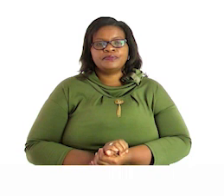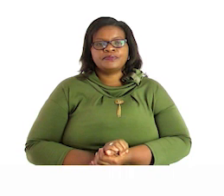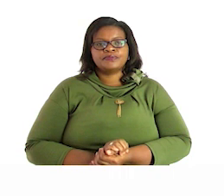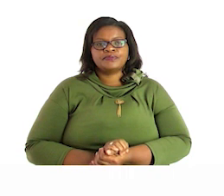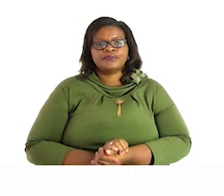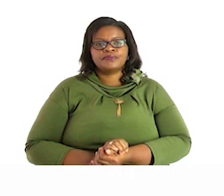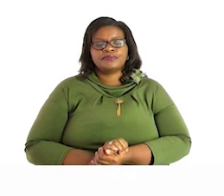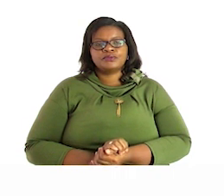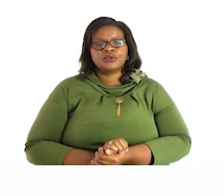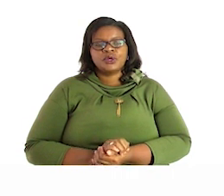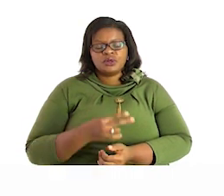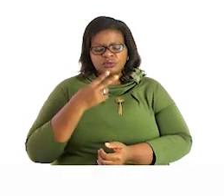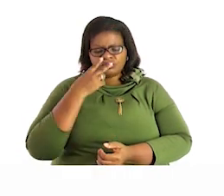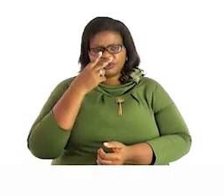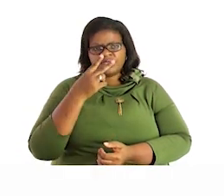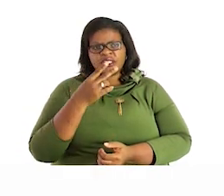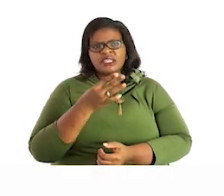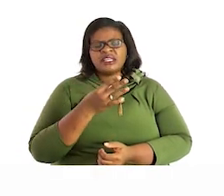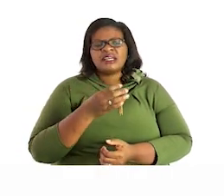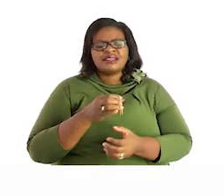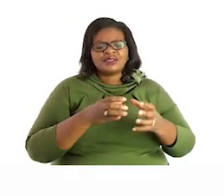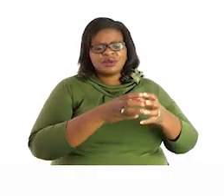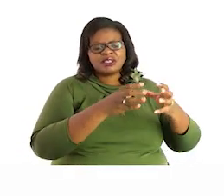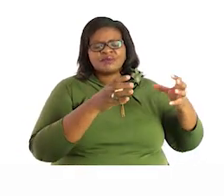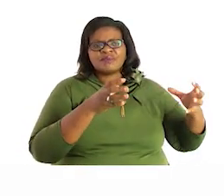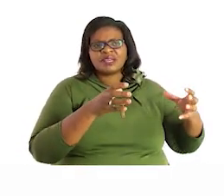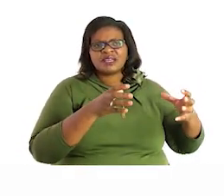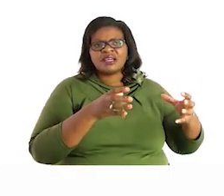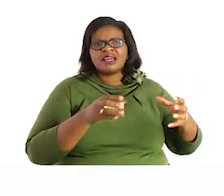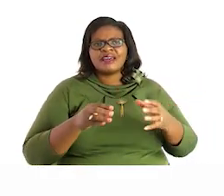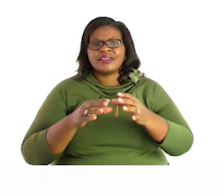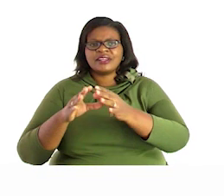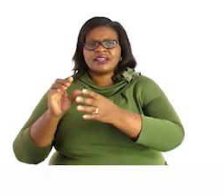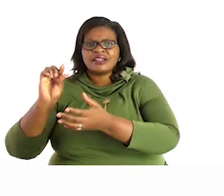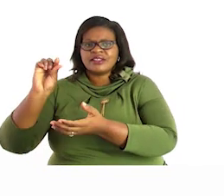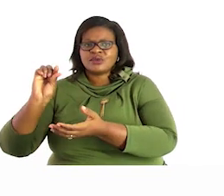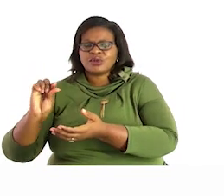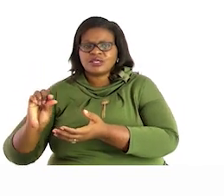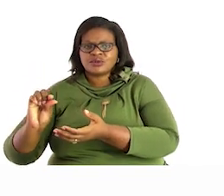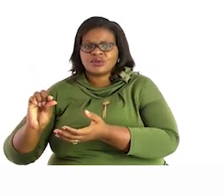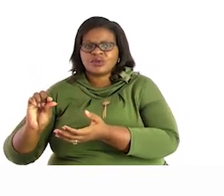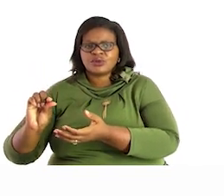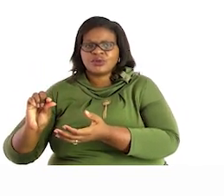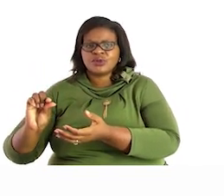we will see that 921 is bigger than 780